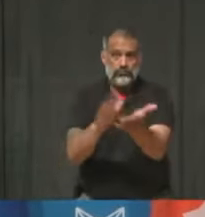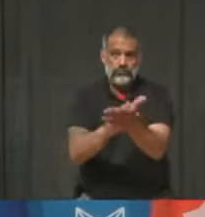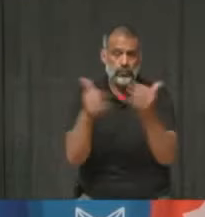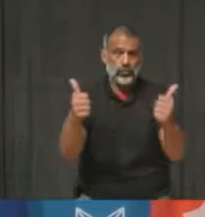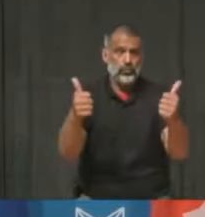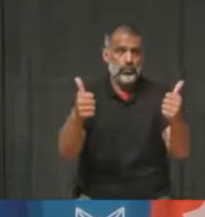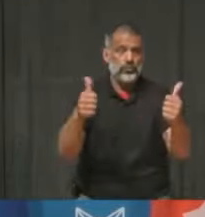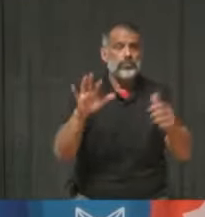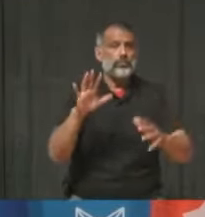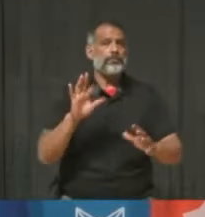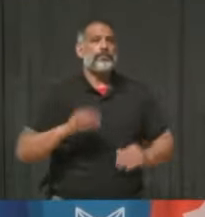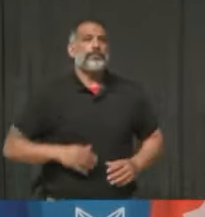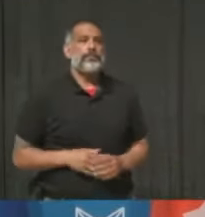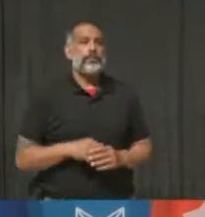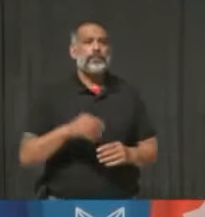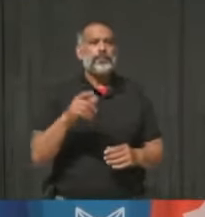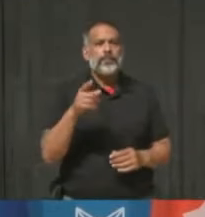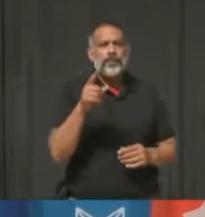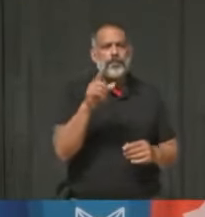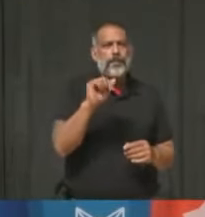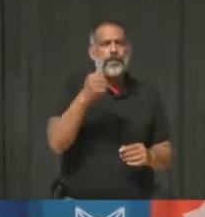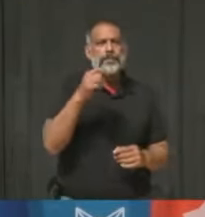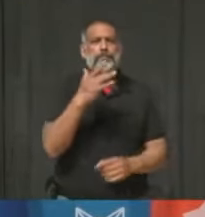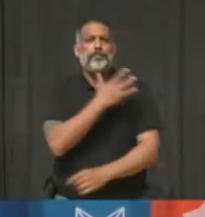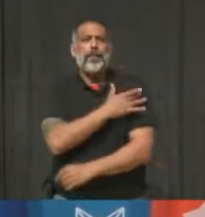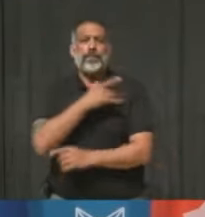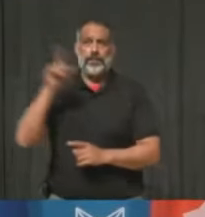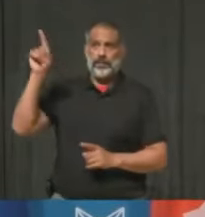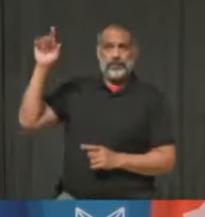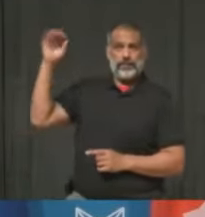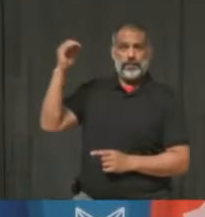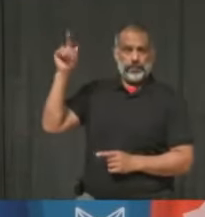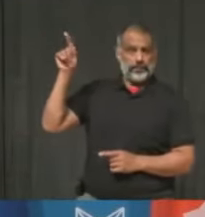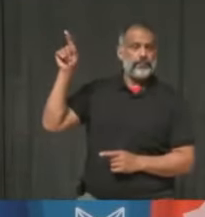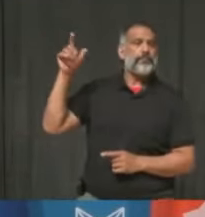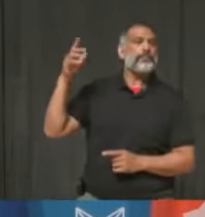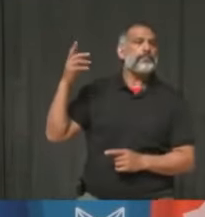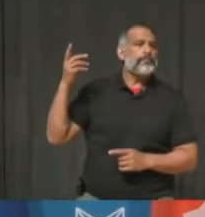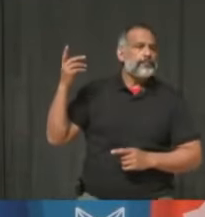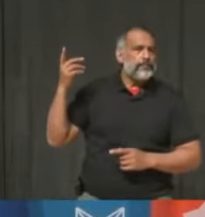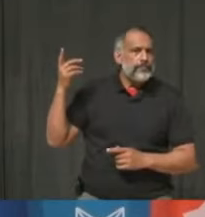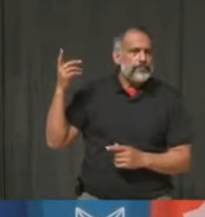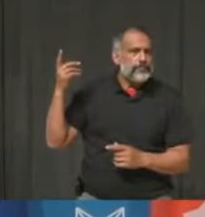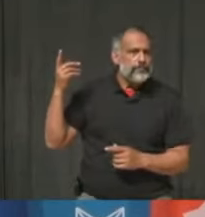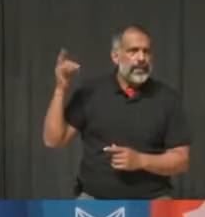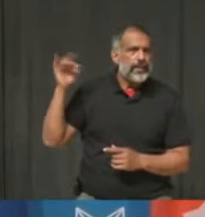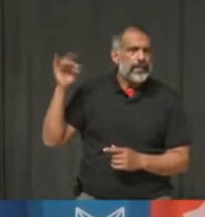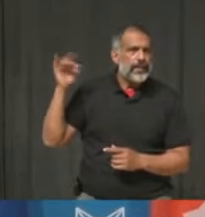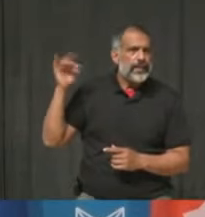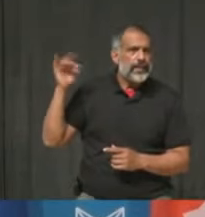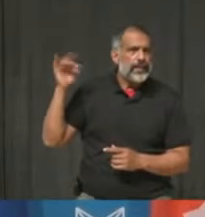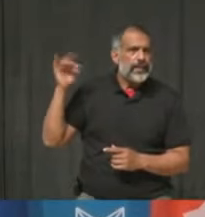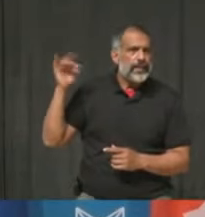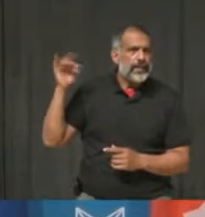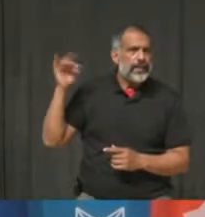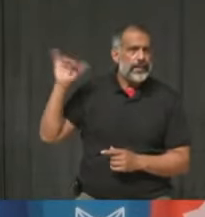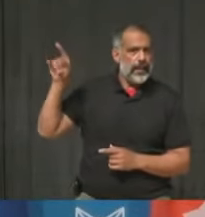The second thing I will share, I understand from our provincial counterparts, that you will be taken care of. There is